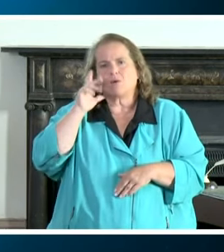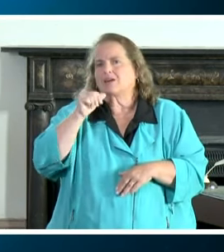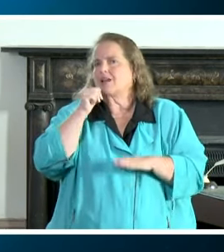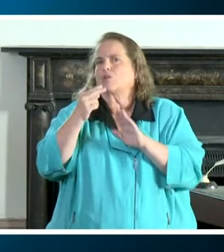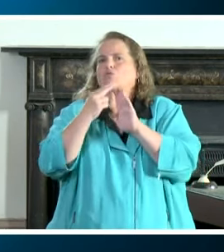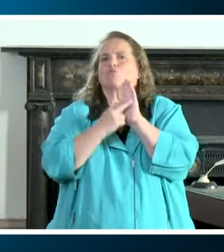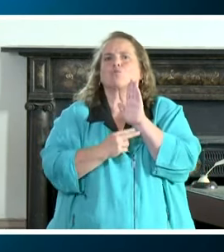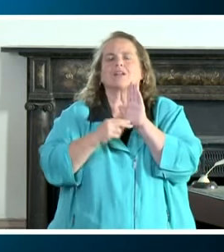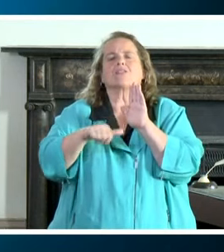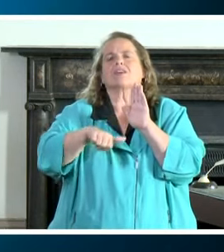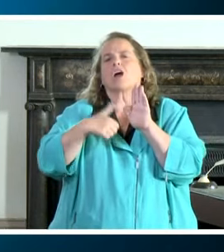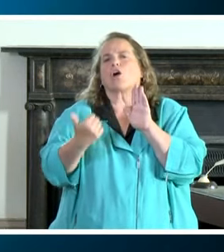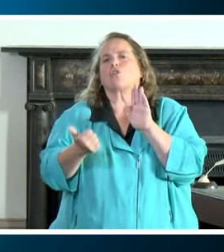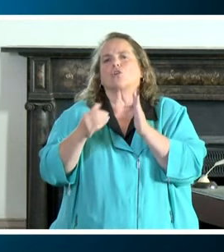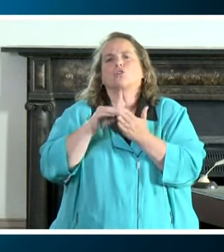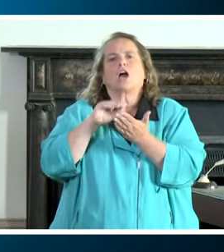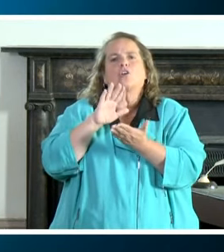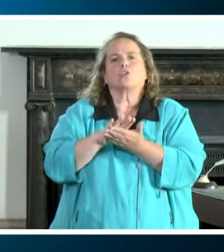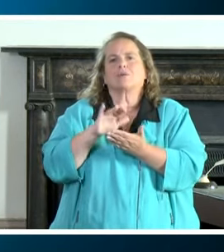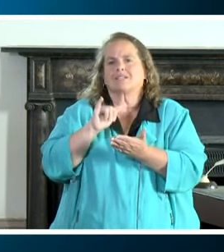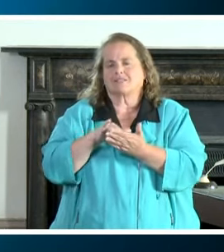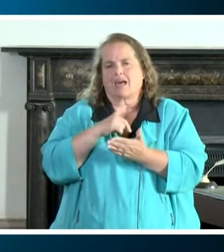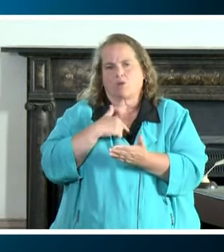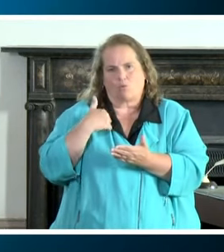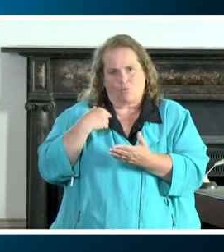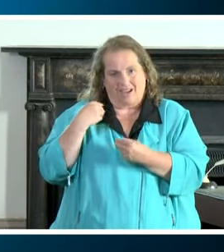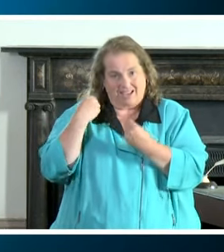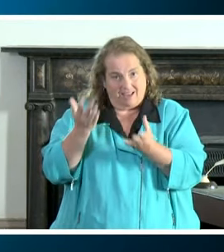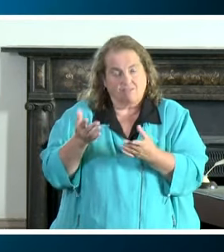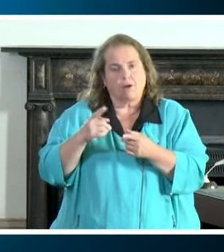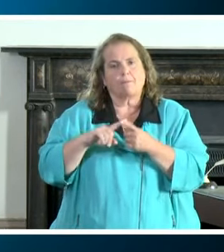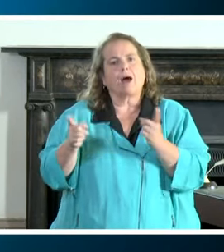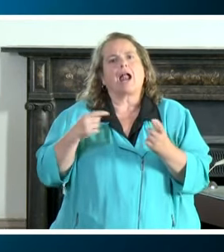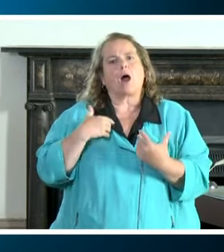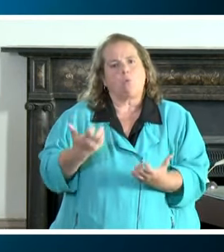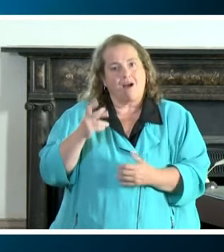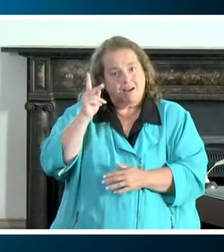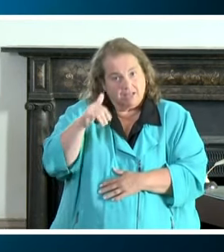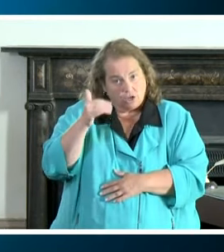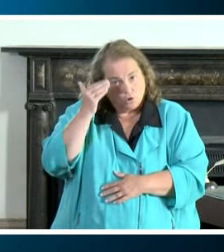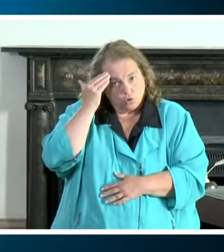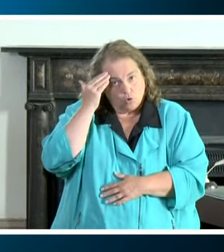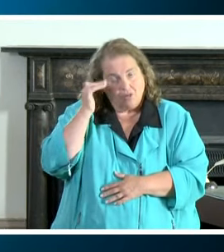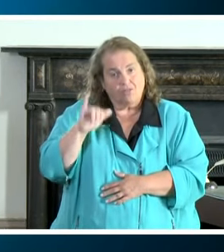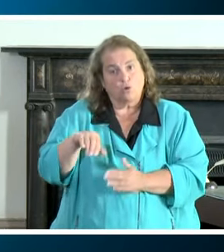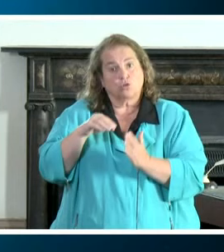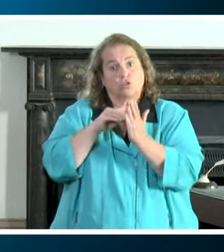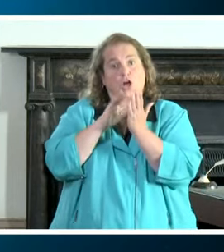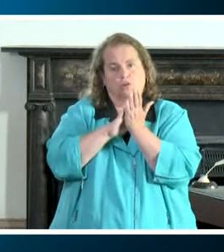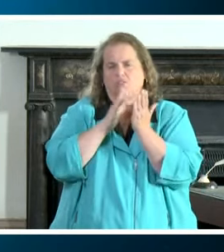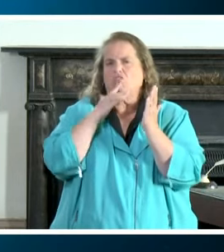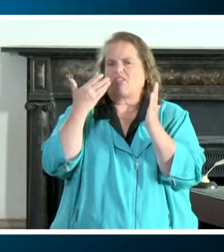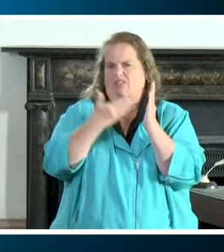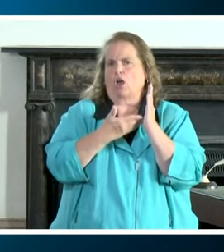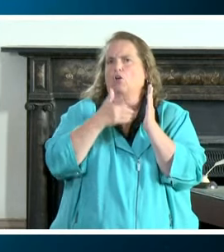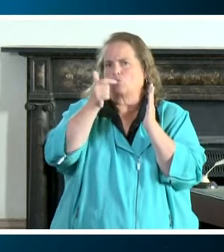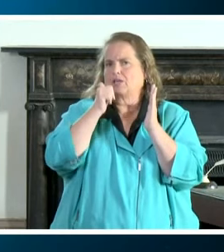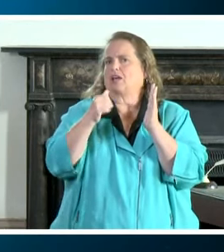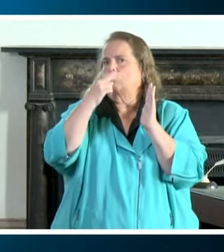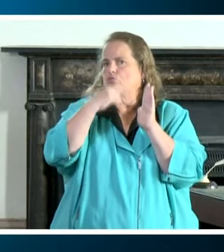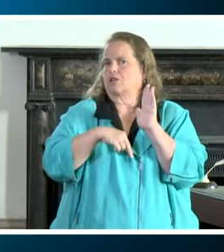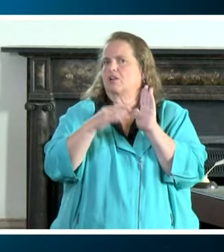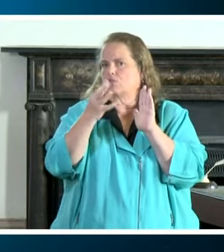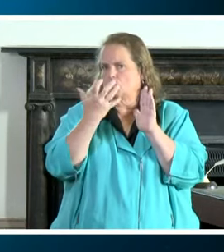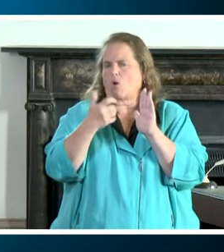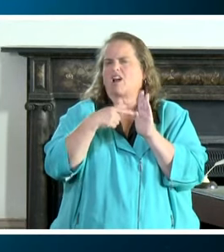the other documents that we issued other than i want kentucky to know that those documents are there and they